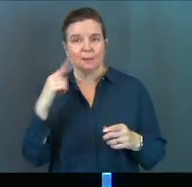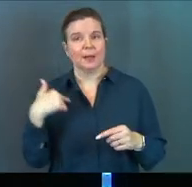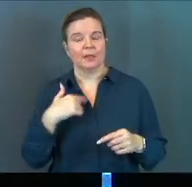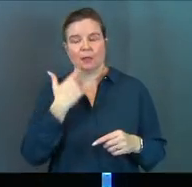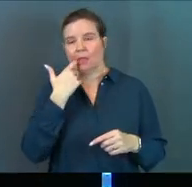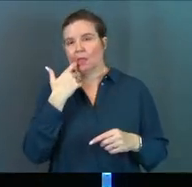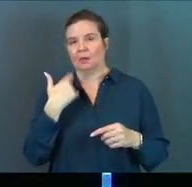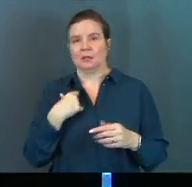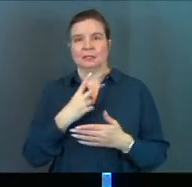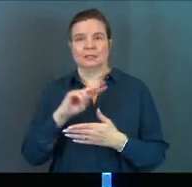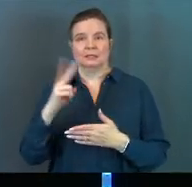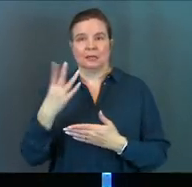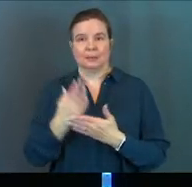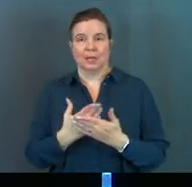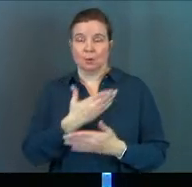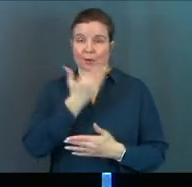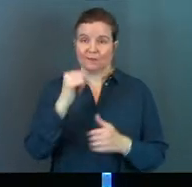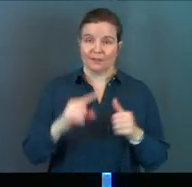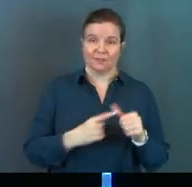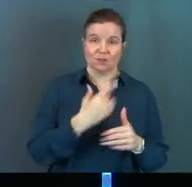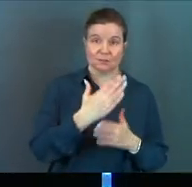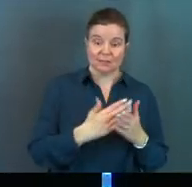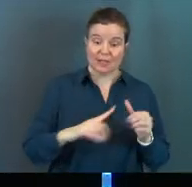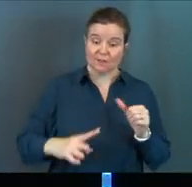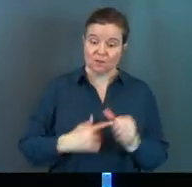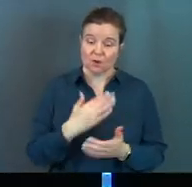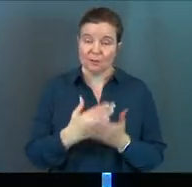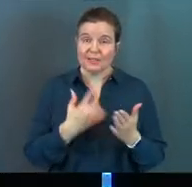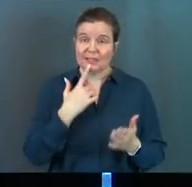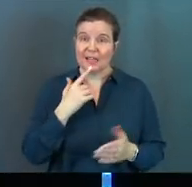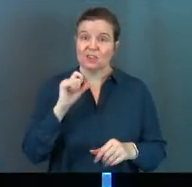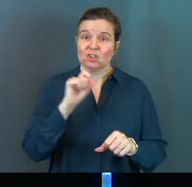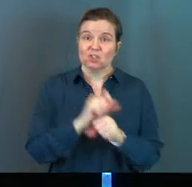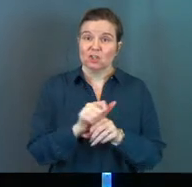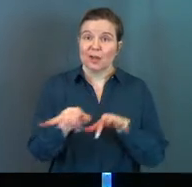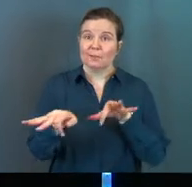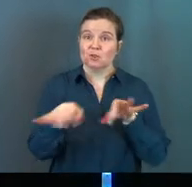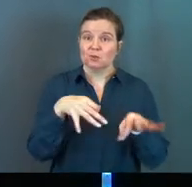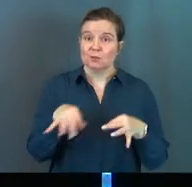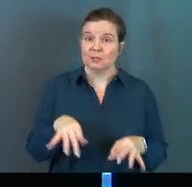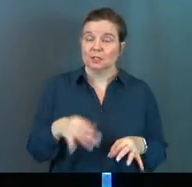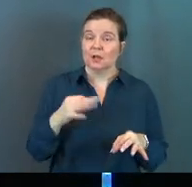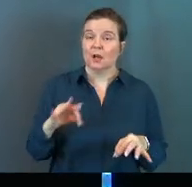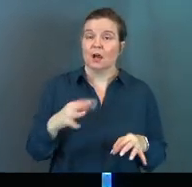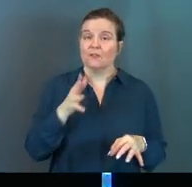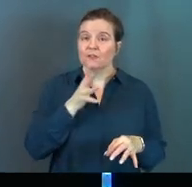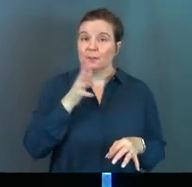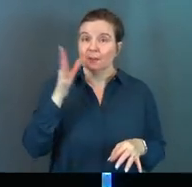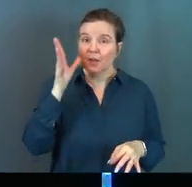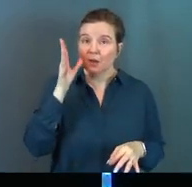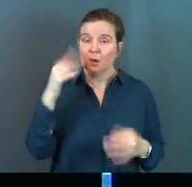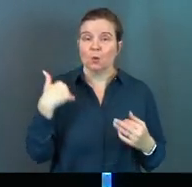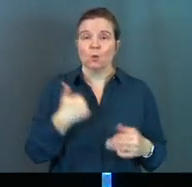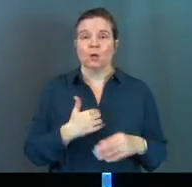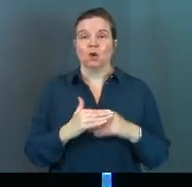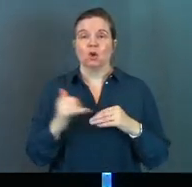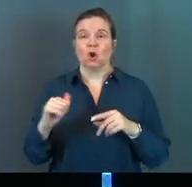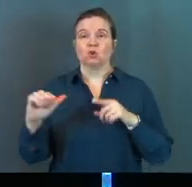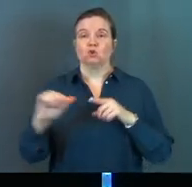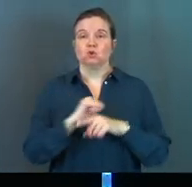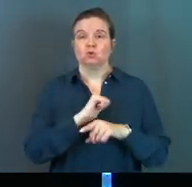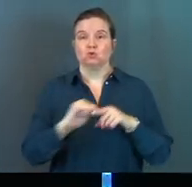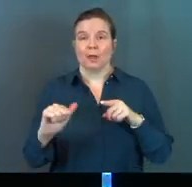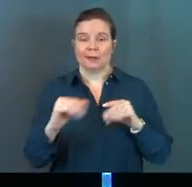we get hung up on the second piece, and we forget the first piece. And the first piece is the job description of parents, is we are called to